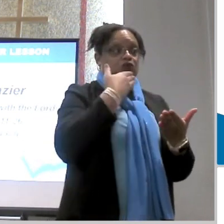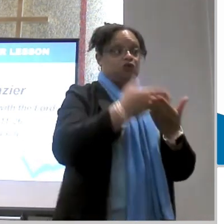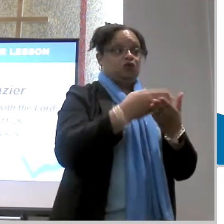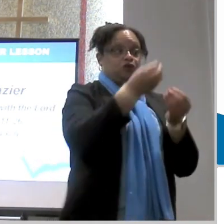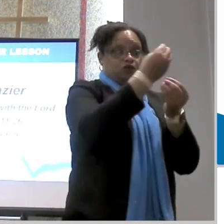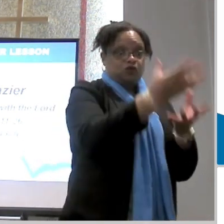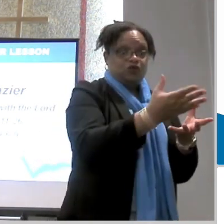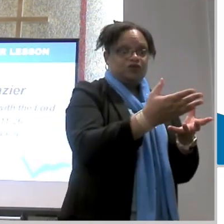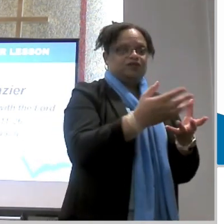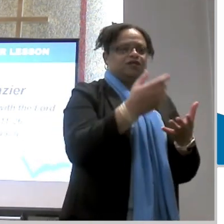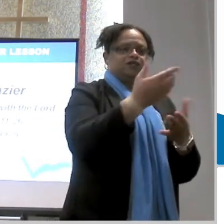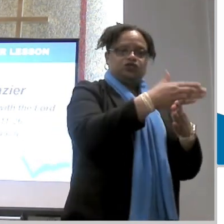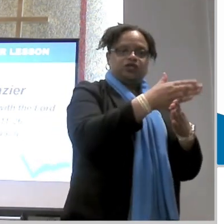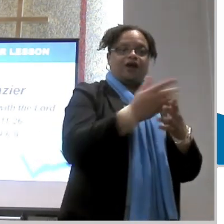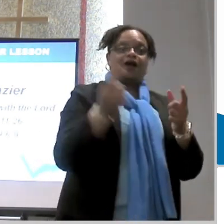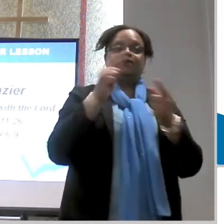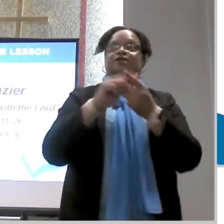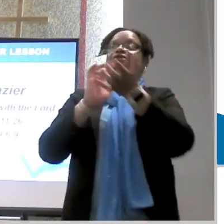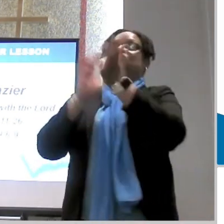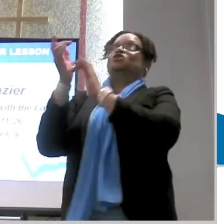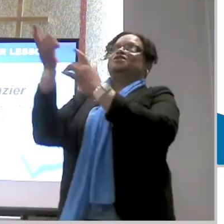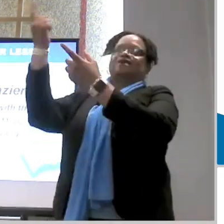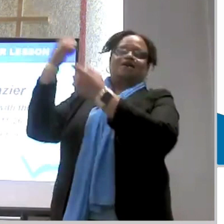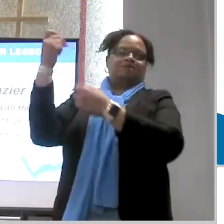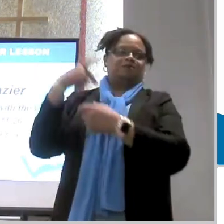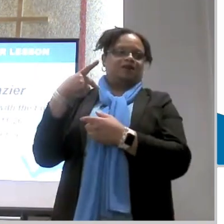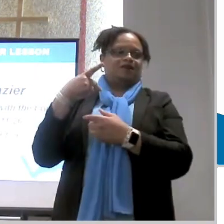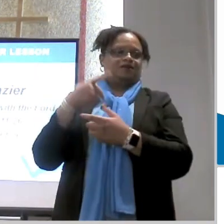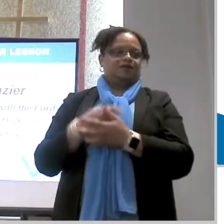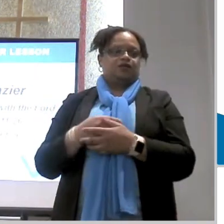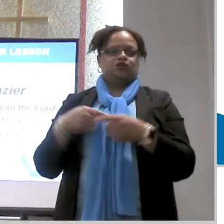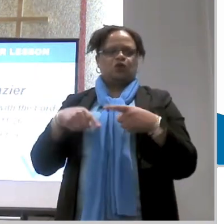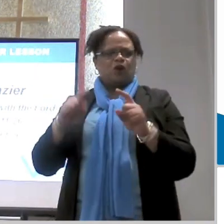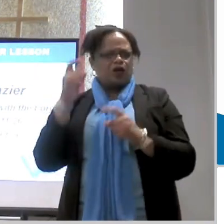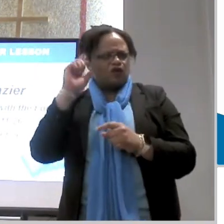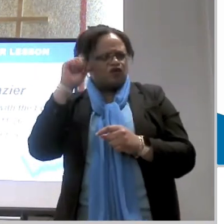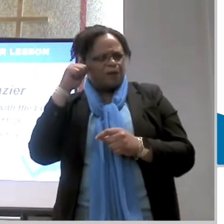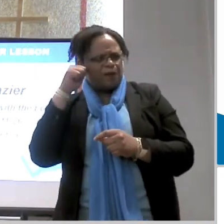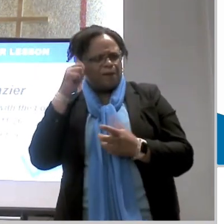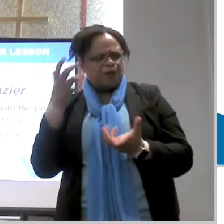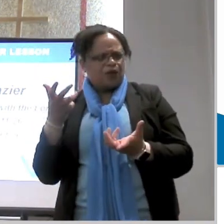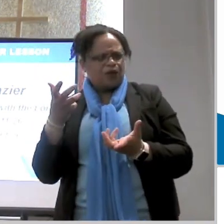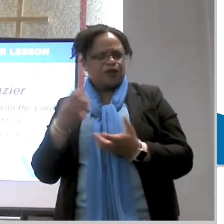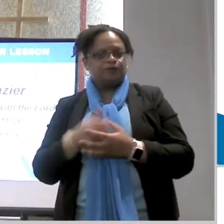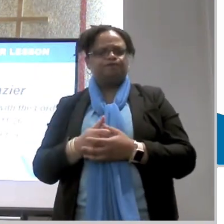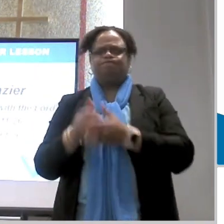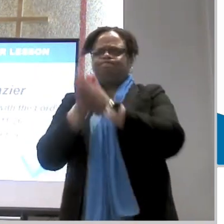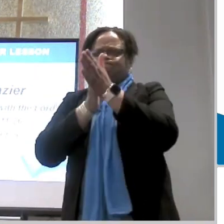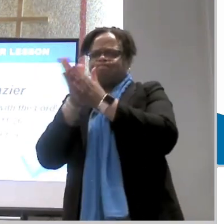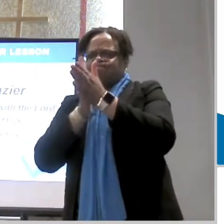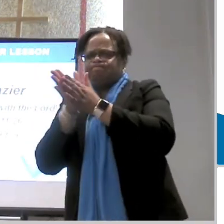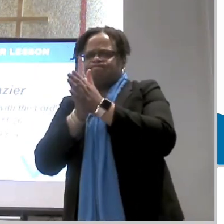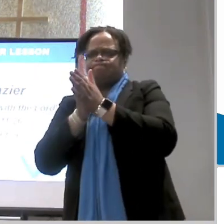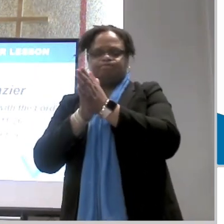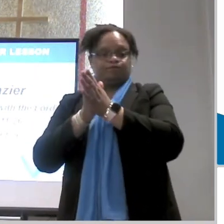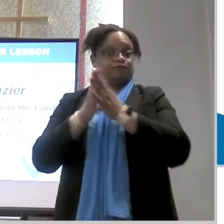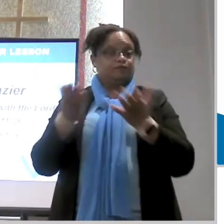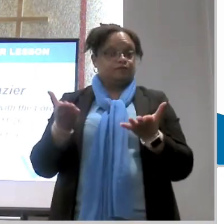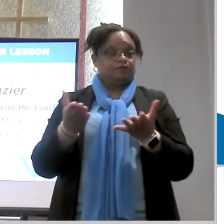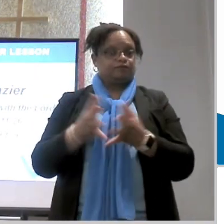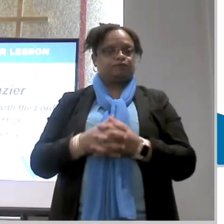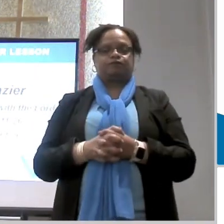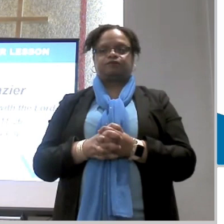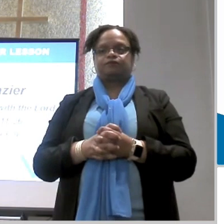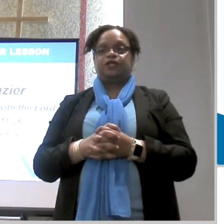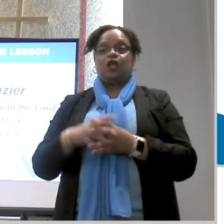in addition to that as we are remembering what are we really anticipating as we're engaging in the lord's supper